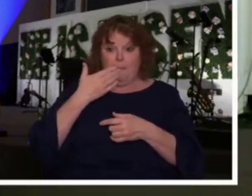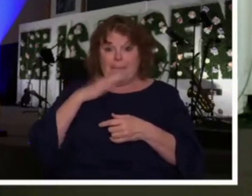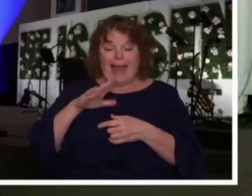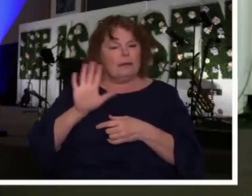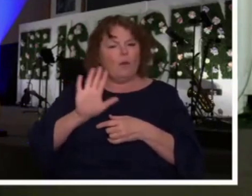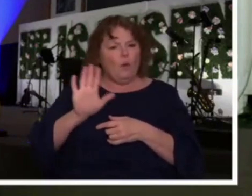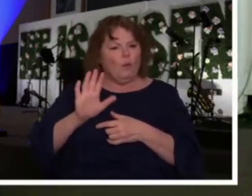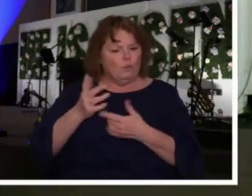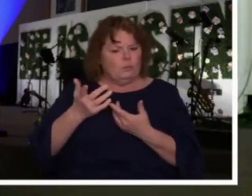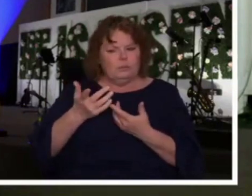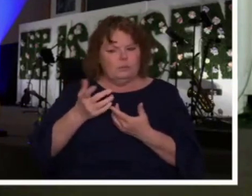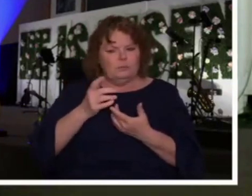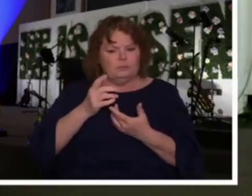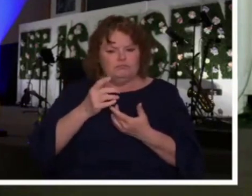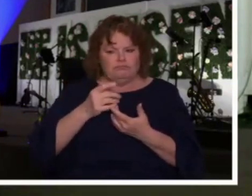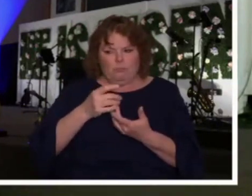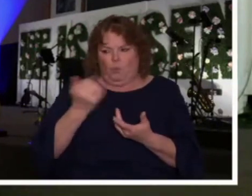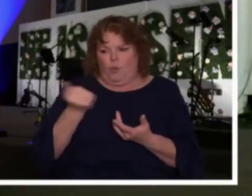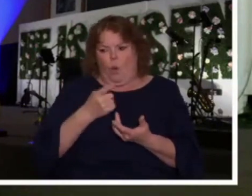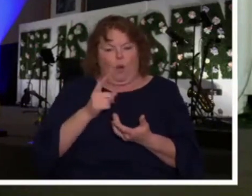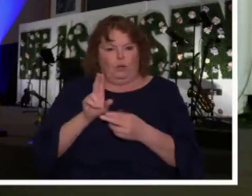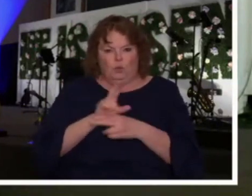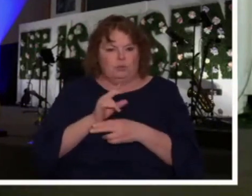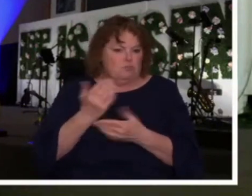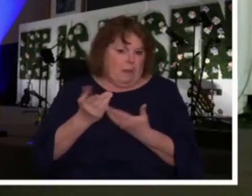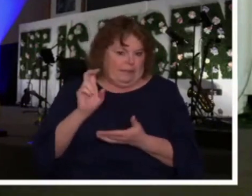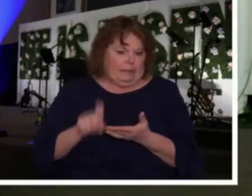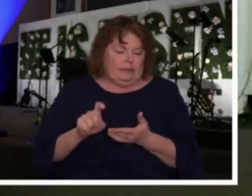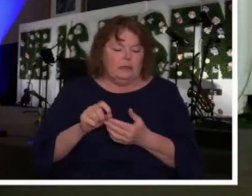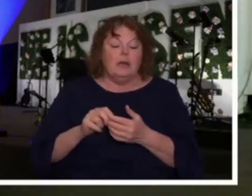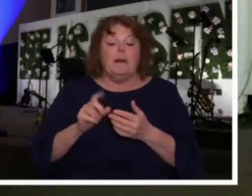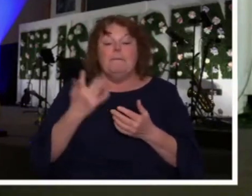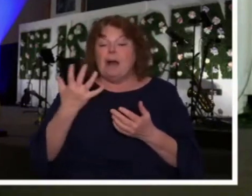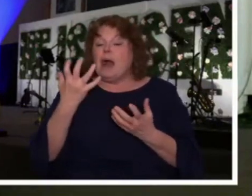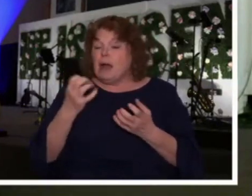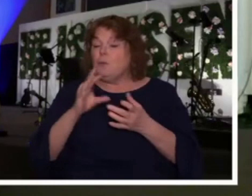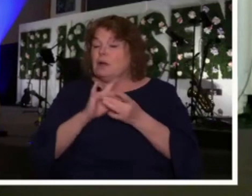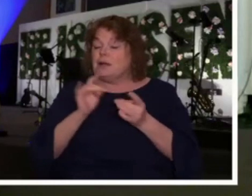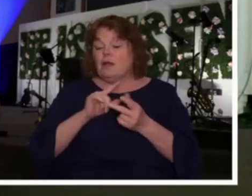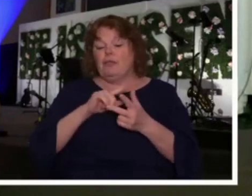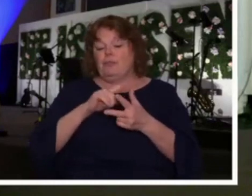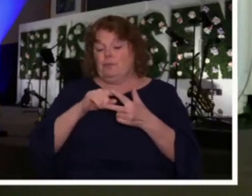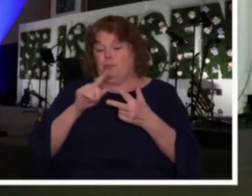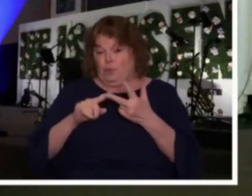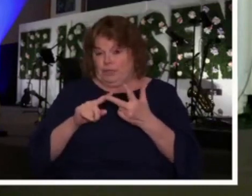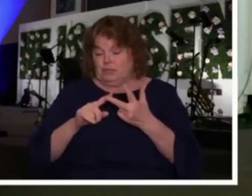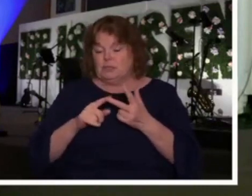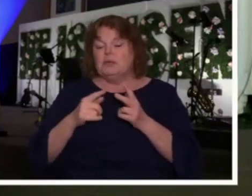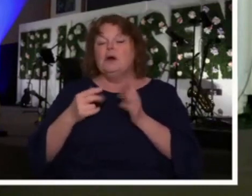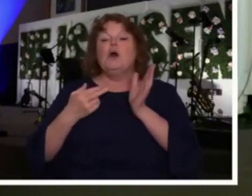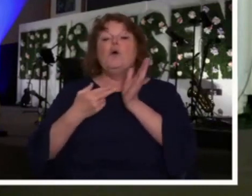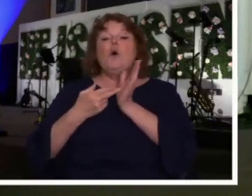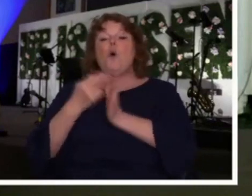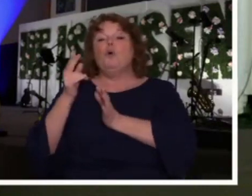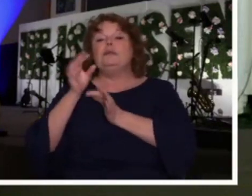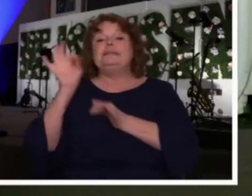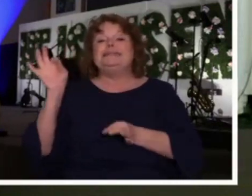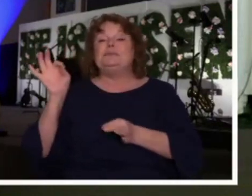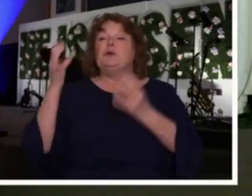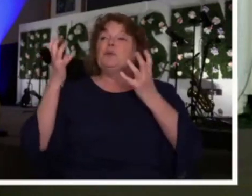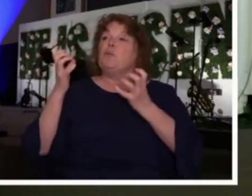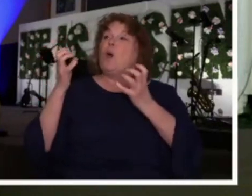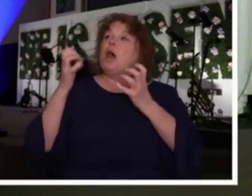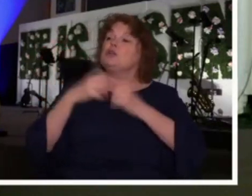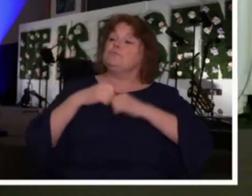But I want to touch very briefly on three points this morning. As we cultivate Holy Spirit receptivity within our